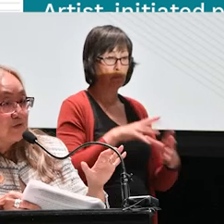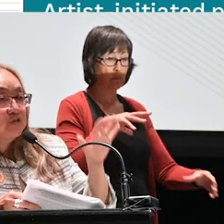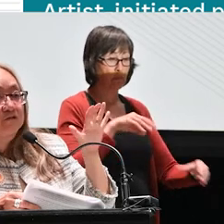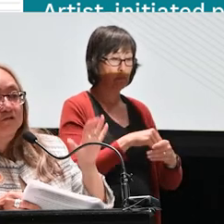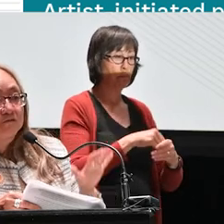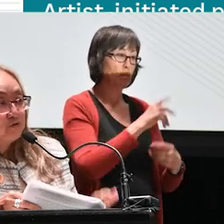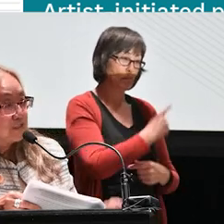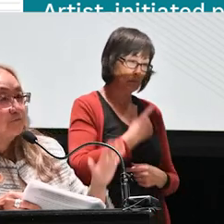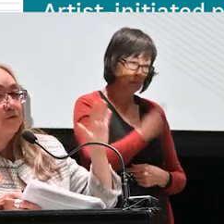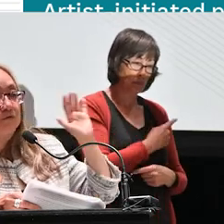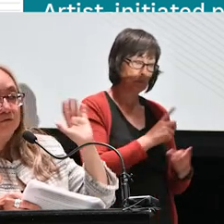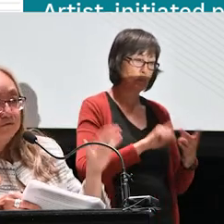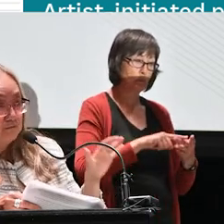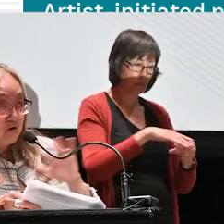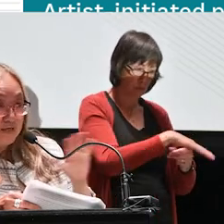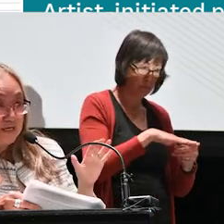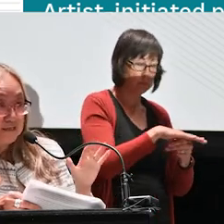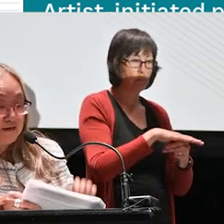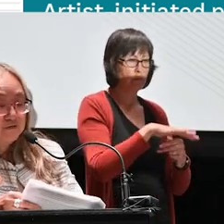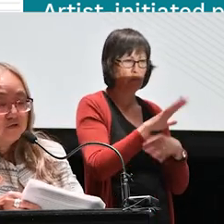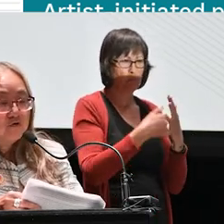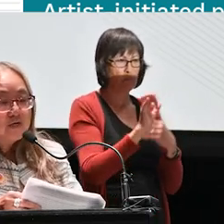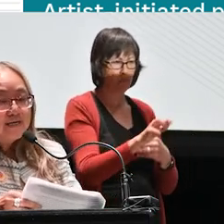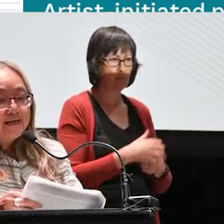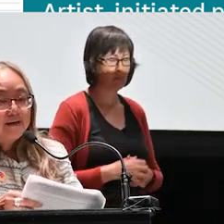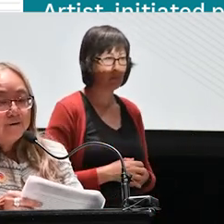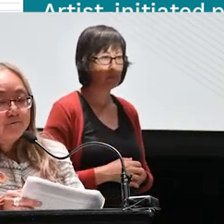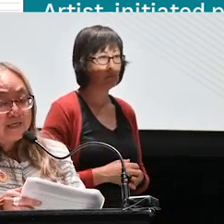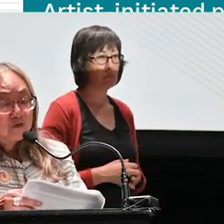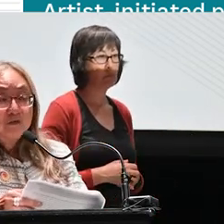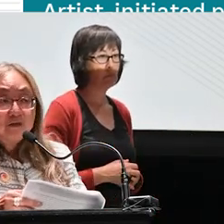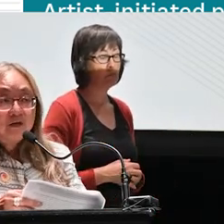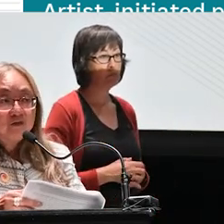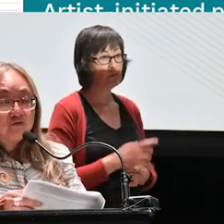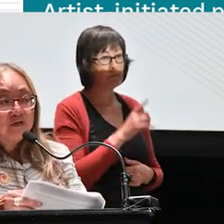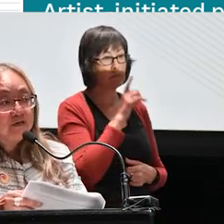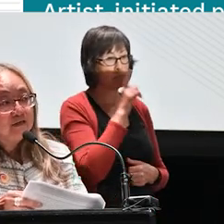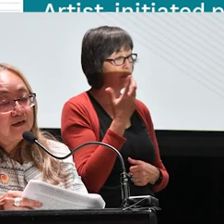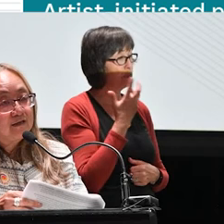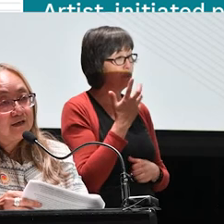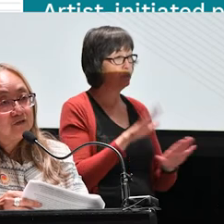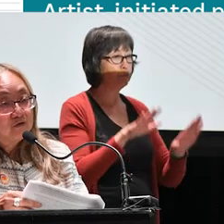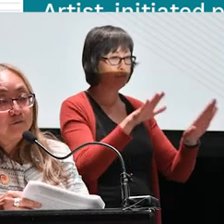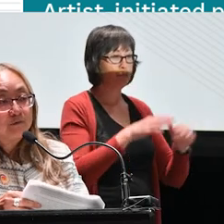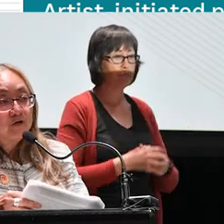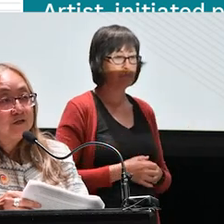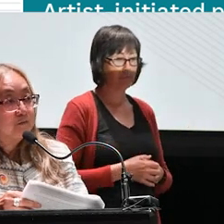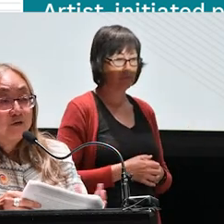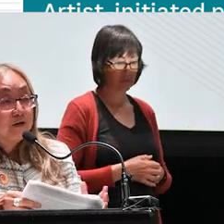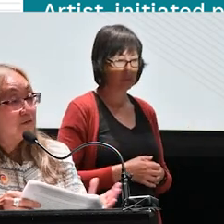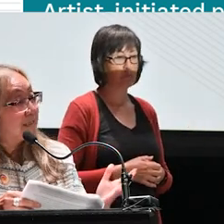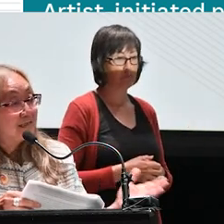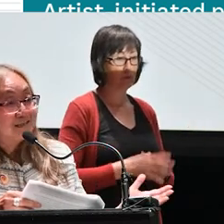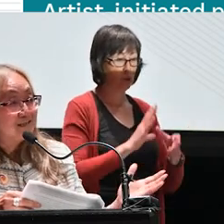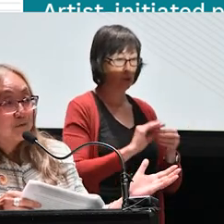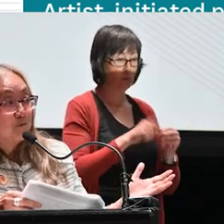provincial, municipal, all that kind of stuff. So it's really quite extraordinary. And the story of Public Art has been